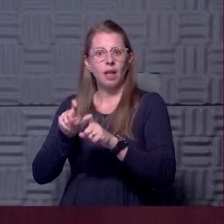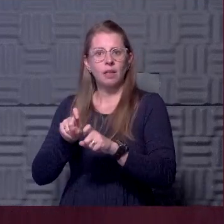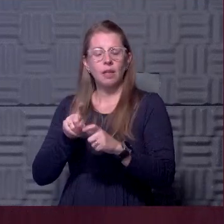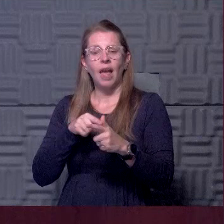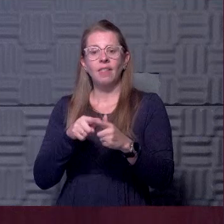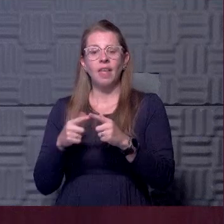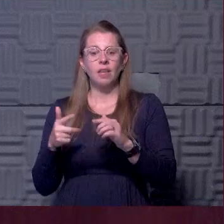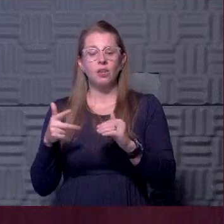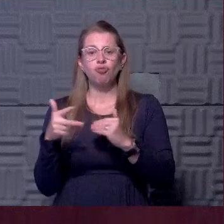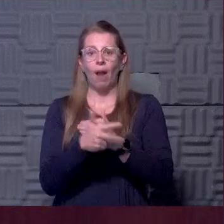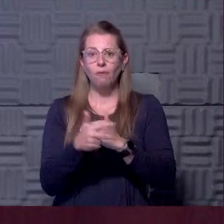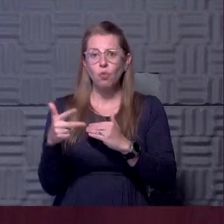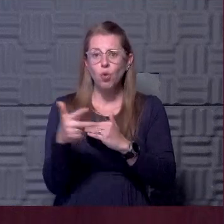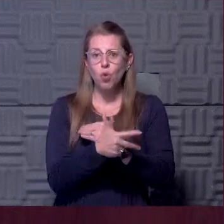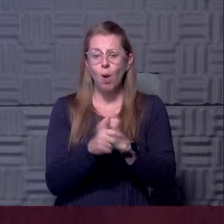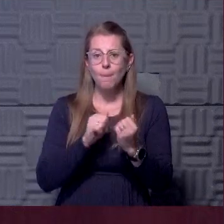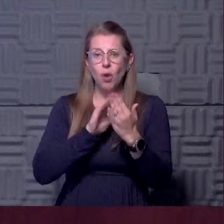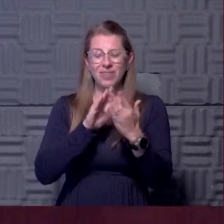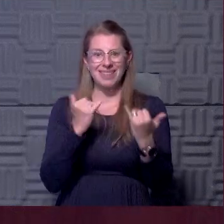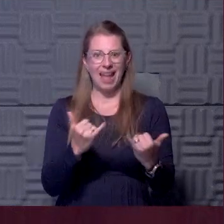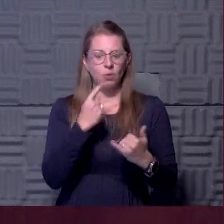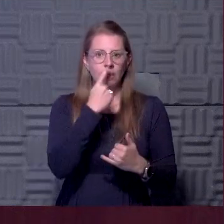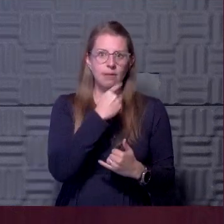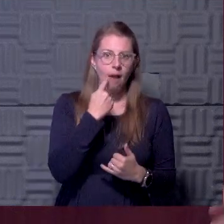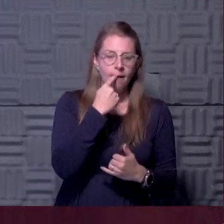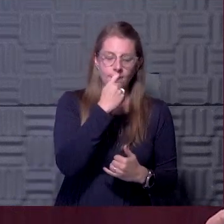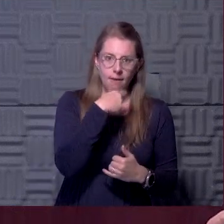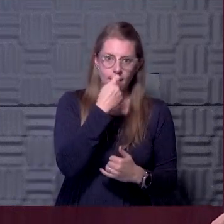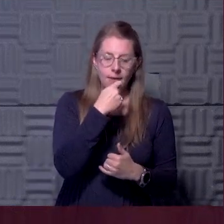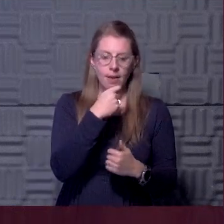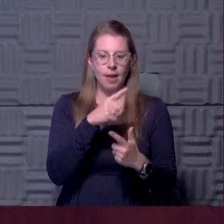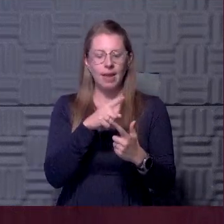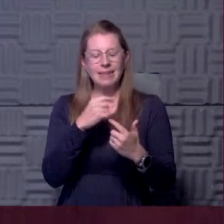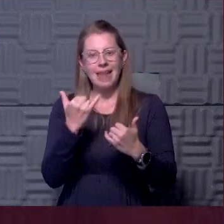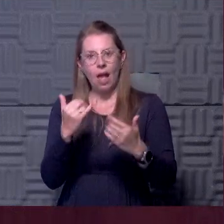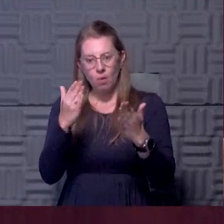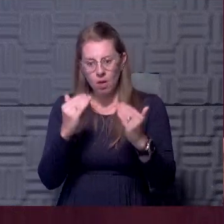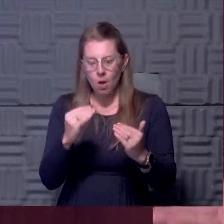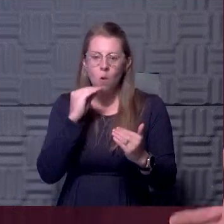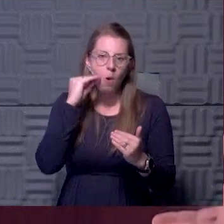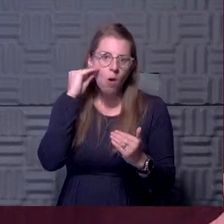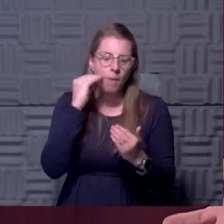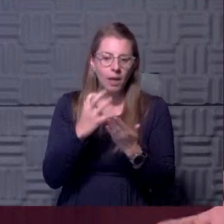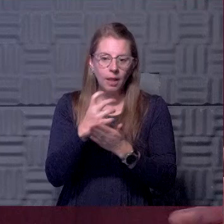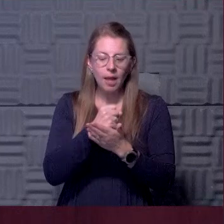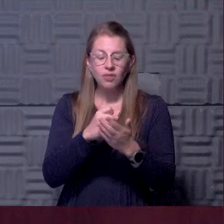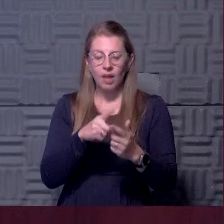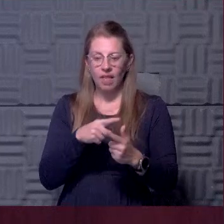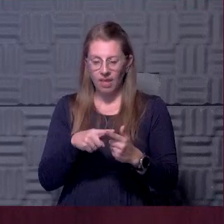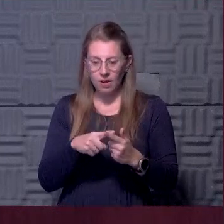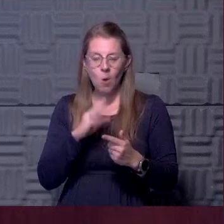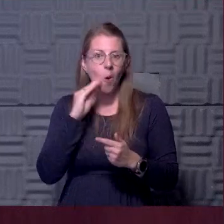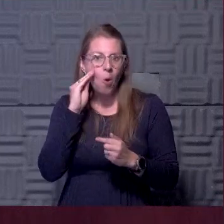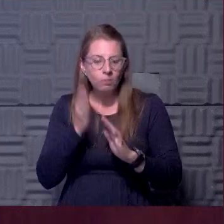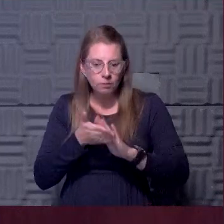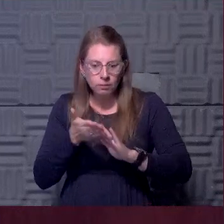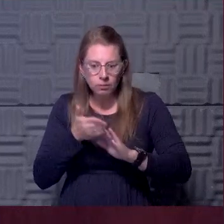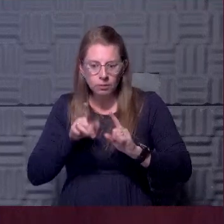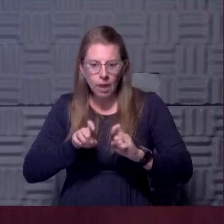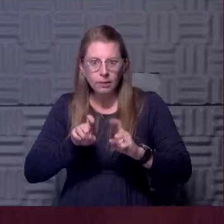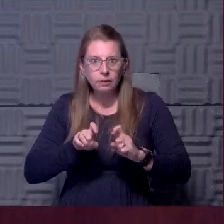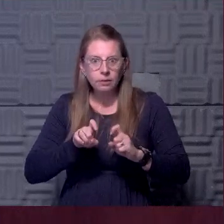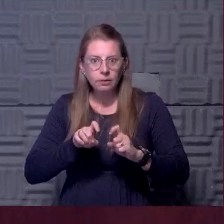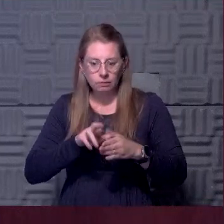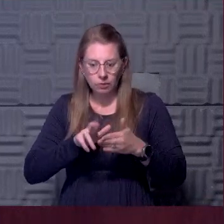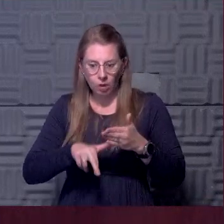drive-through approach. Now we're talking about saliva and then we're talking about home collection. Now we're talking about home actually tests and analysis in a very short